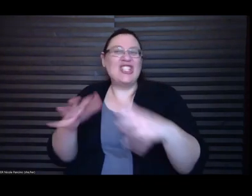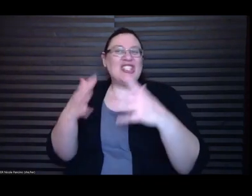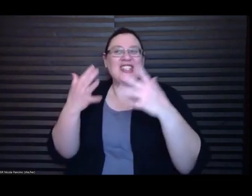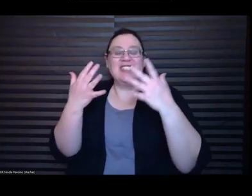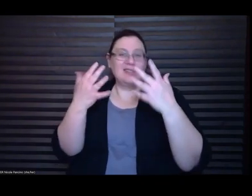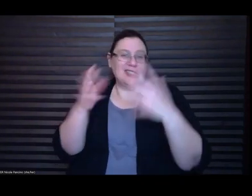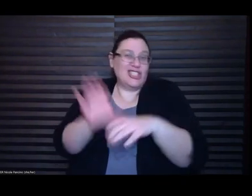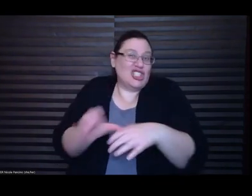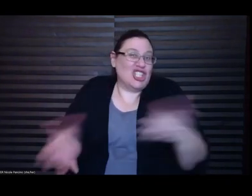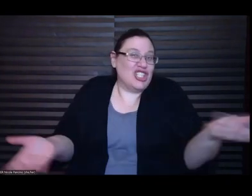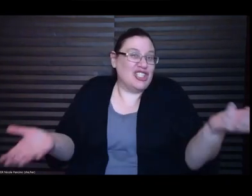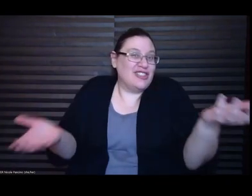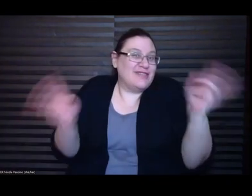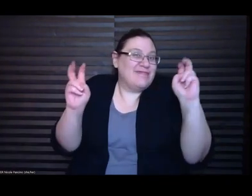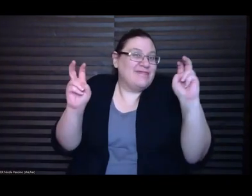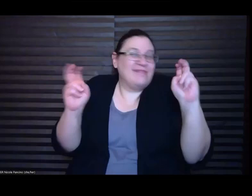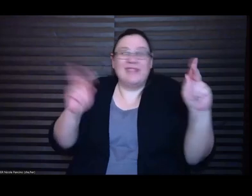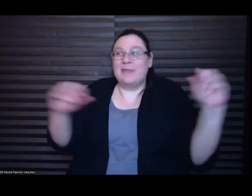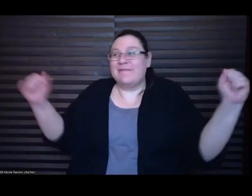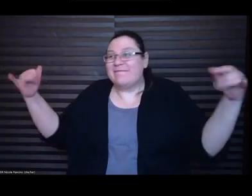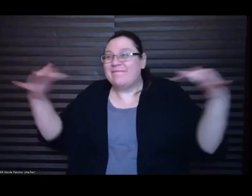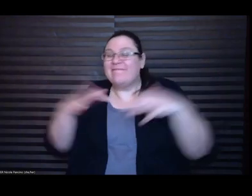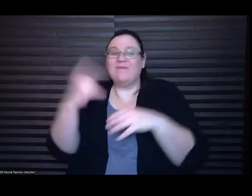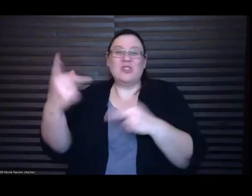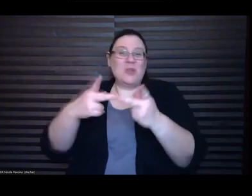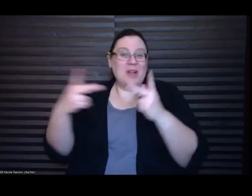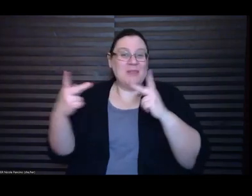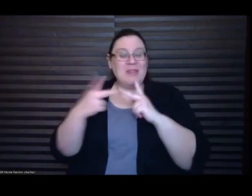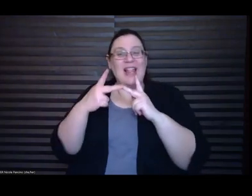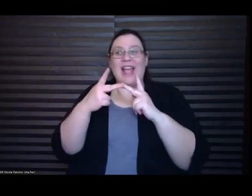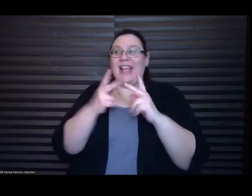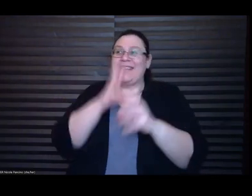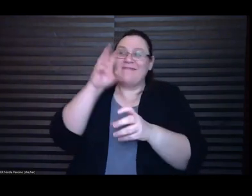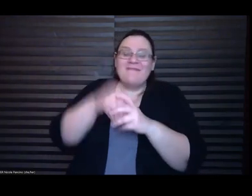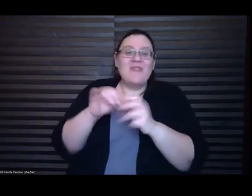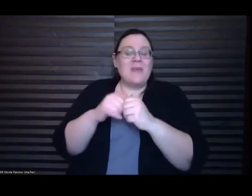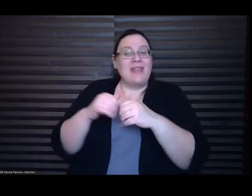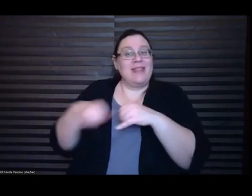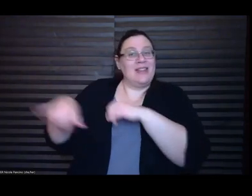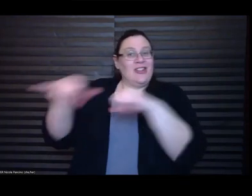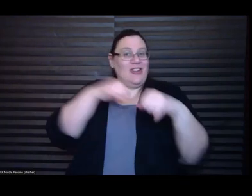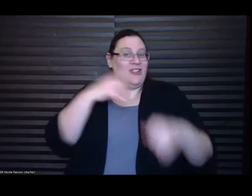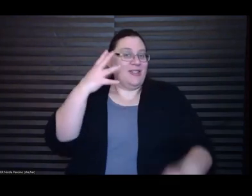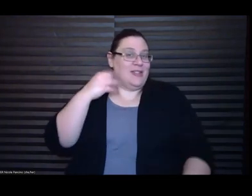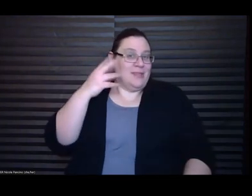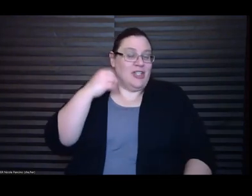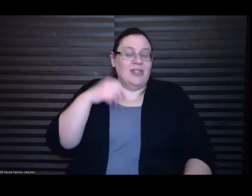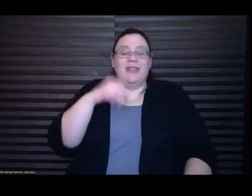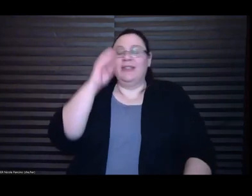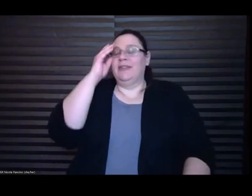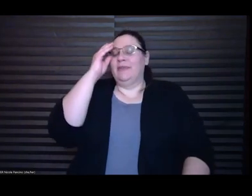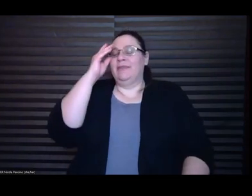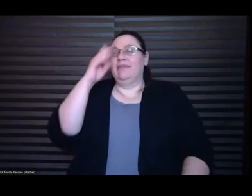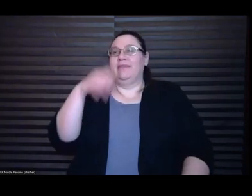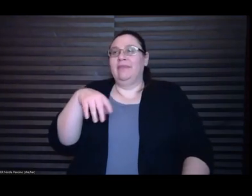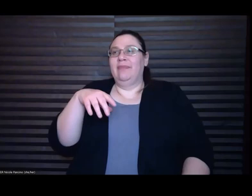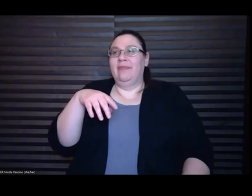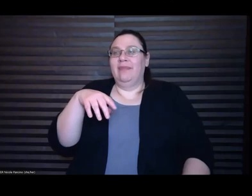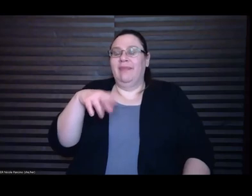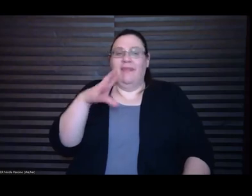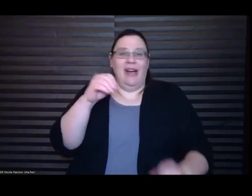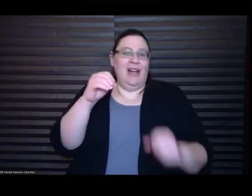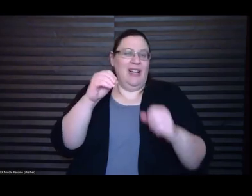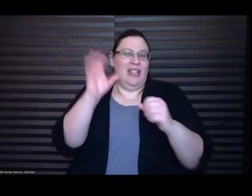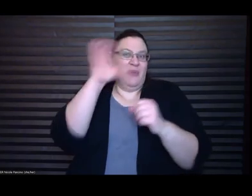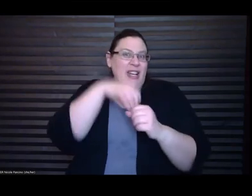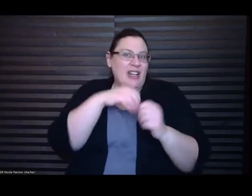participate in this like shared experience um and it's sort of it is like weird how like I mean there's like pieces of you can do an event